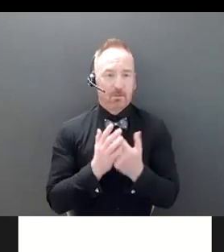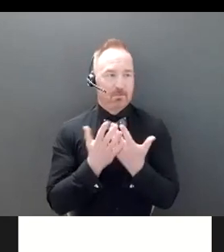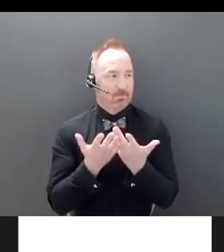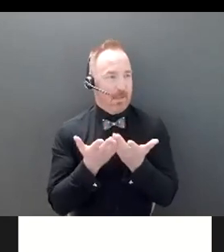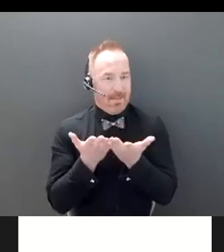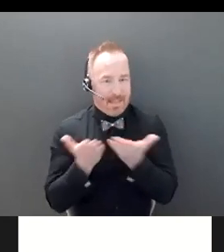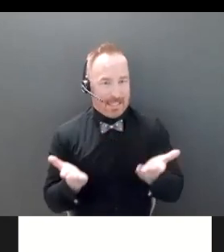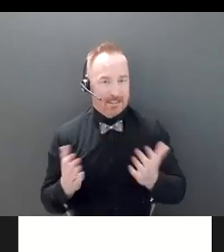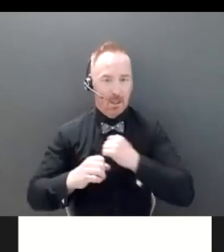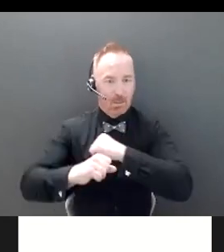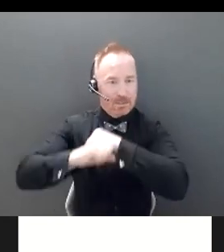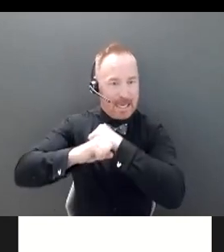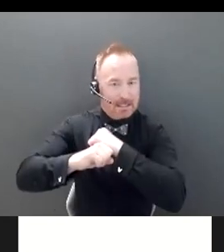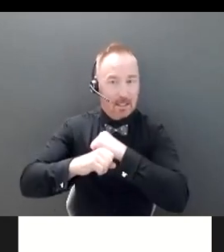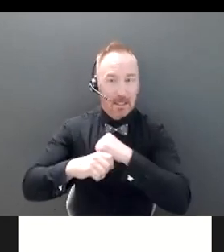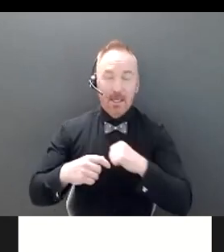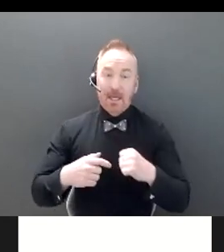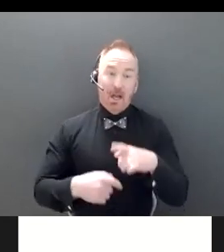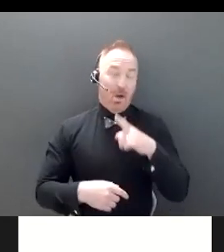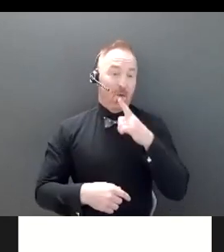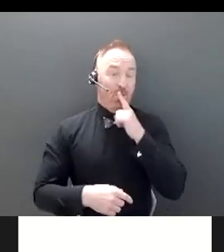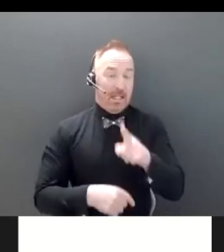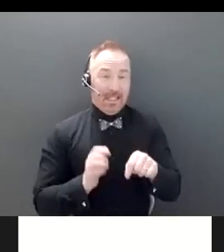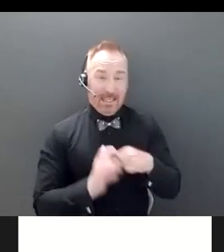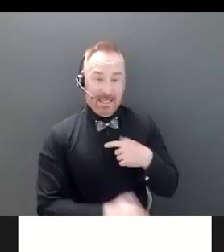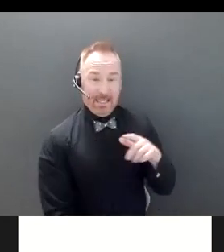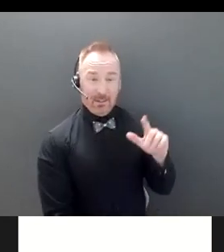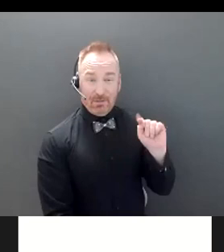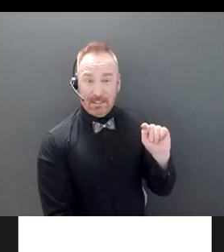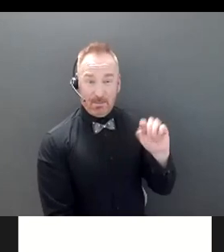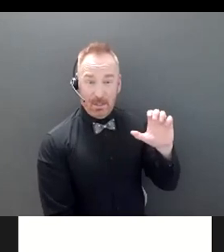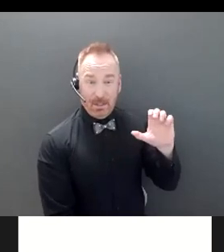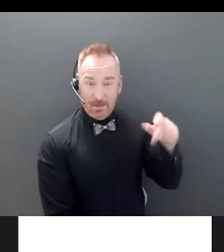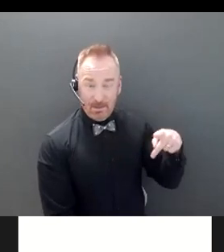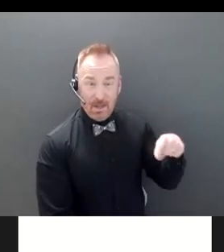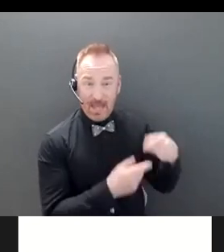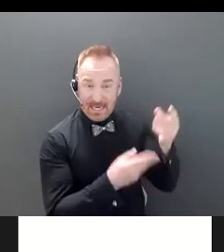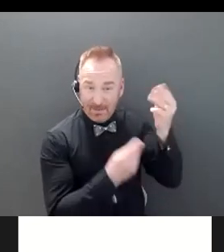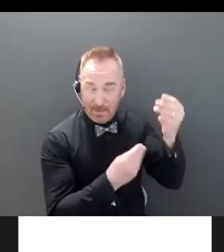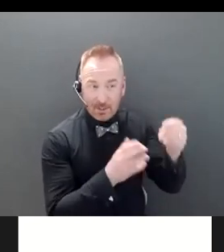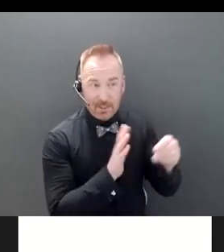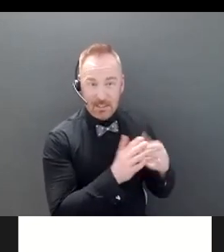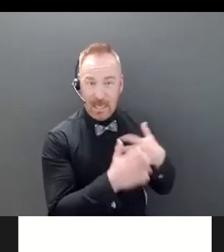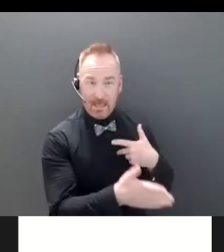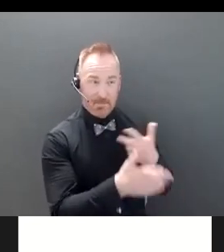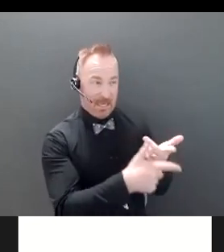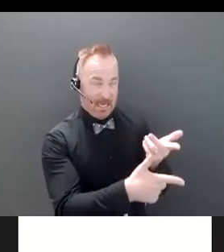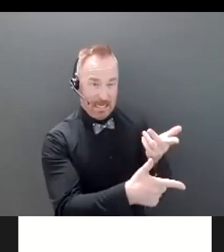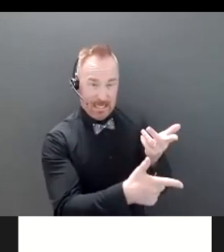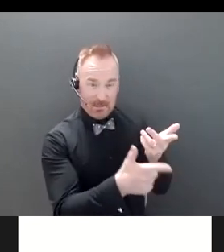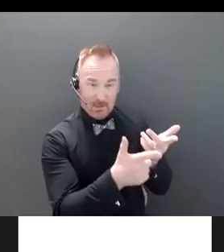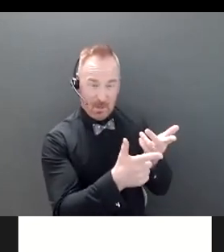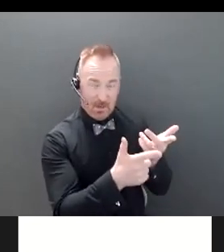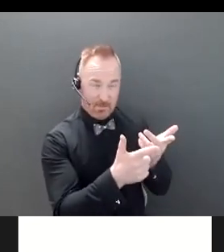not up to date on all the trusted contact information, because it's fairly new to myself. I'm just learning today as well. So, but these are,